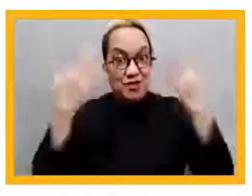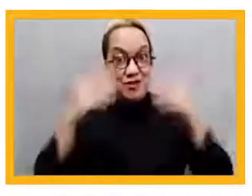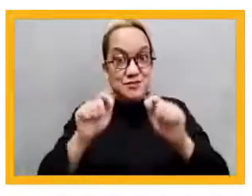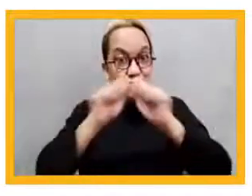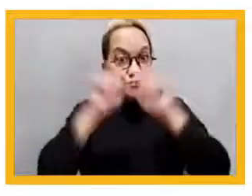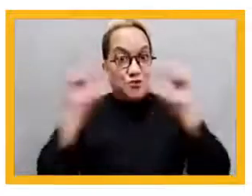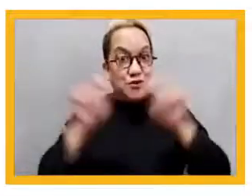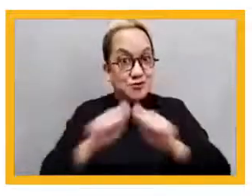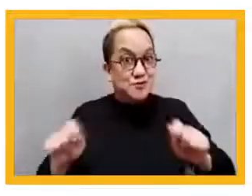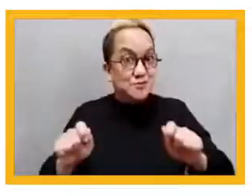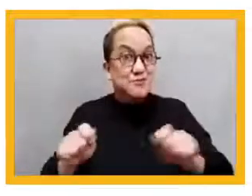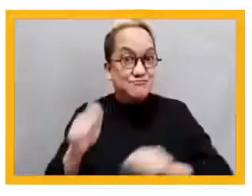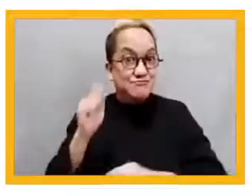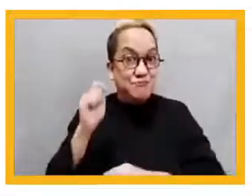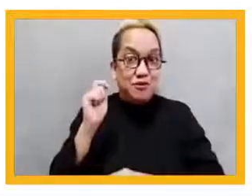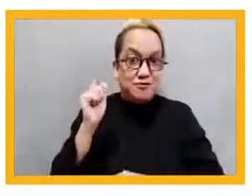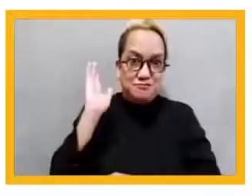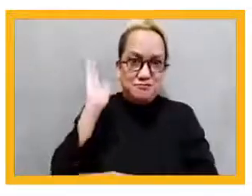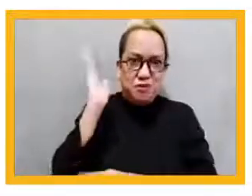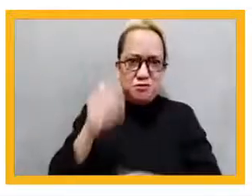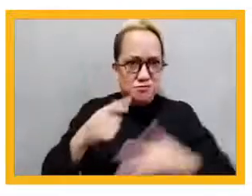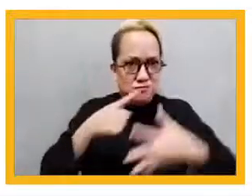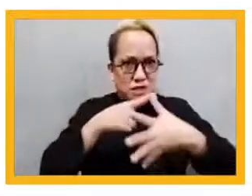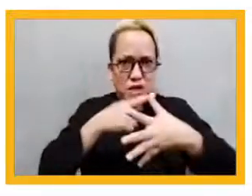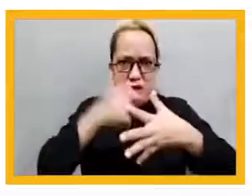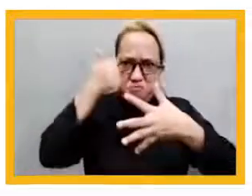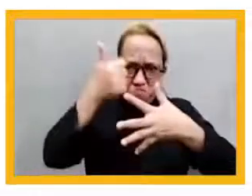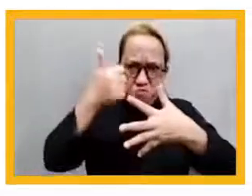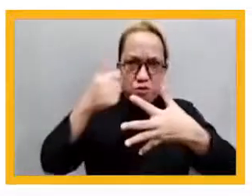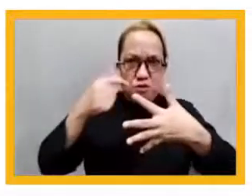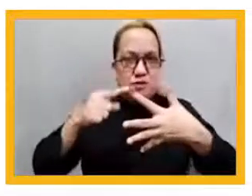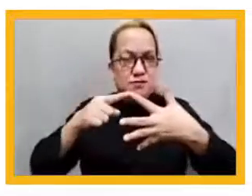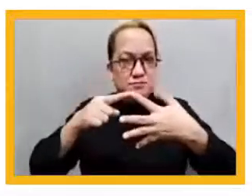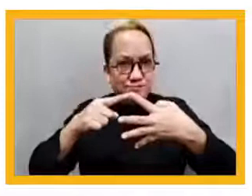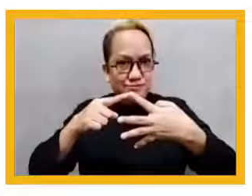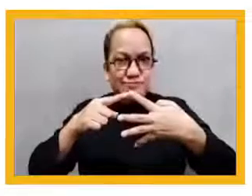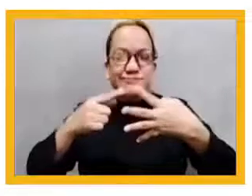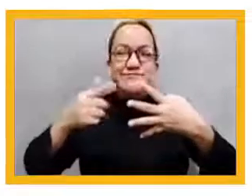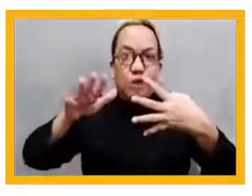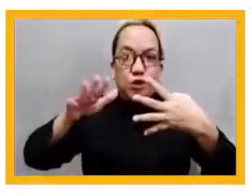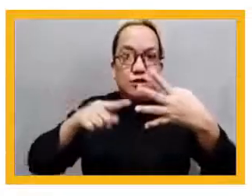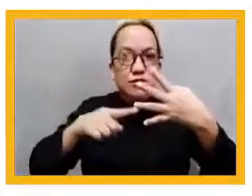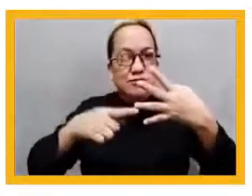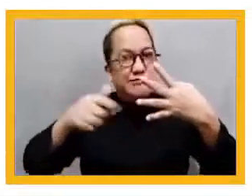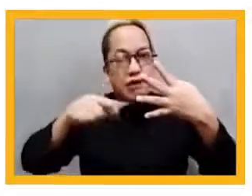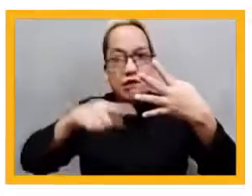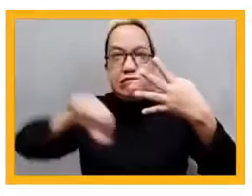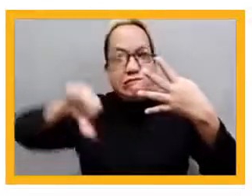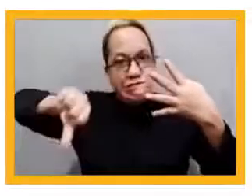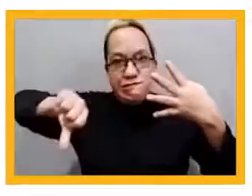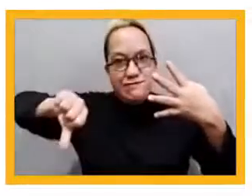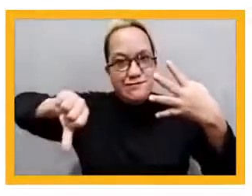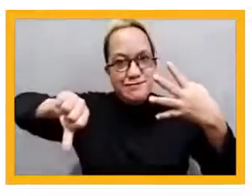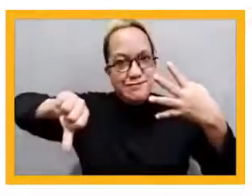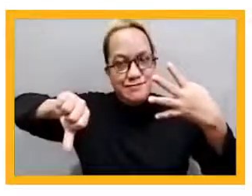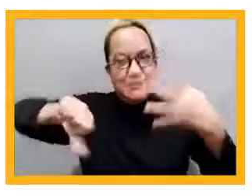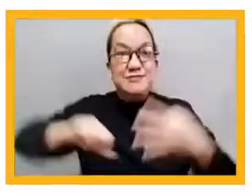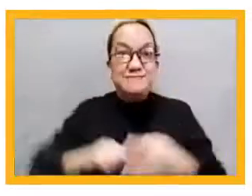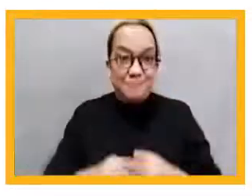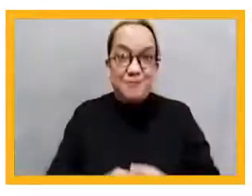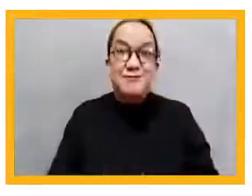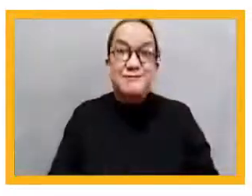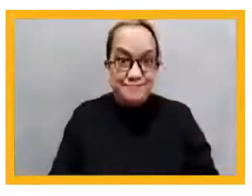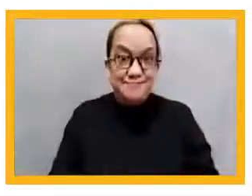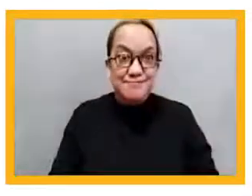satisfied, somewhat satisfied, or not satisfied. The second question, for your feedback, please, will you be able to